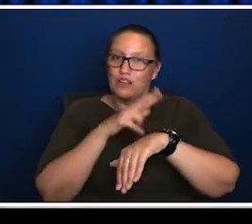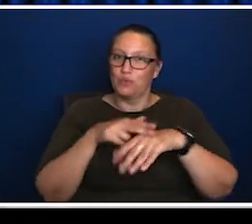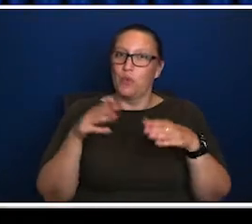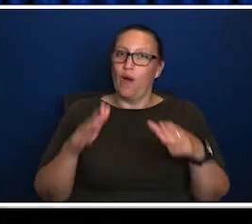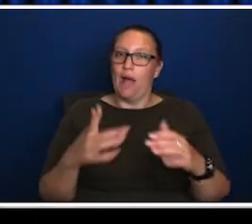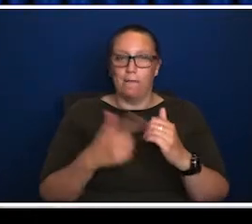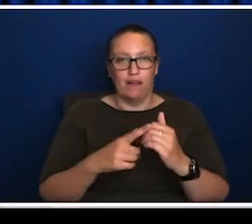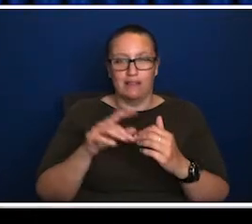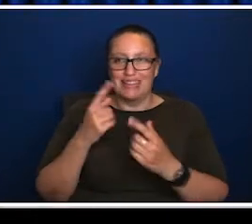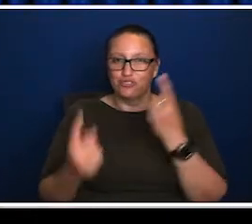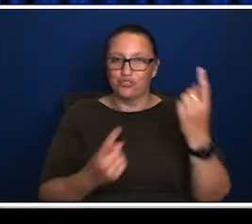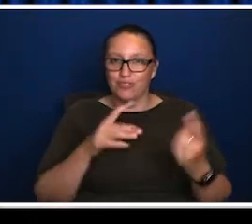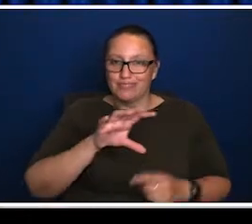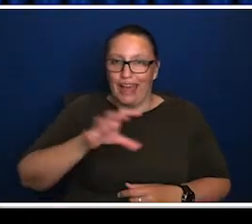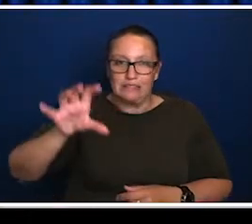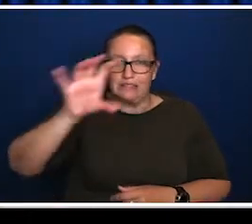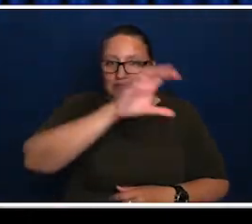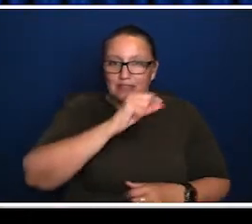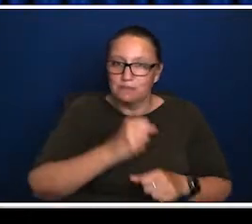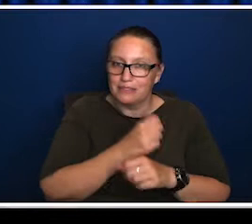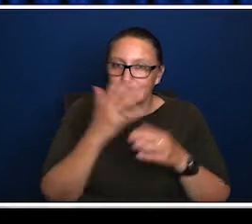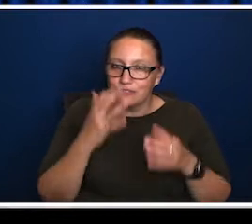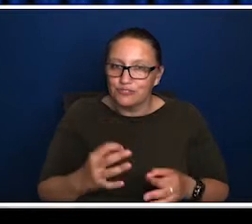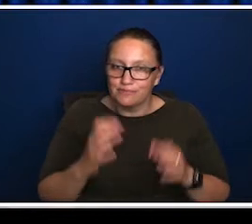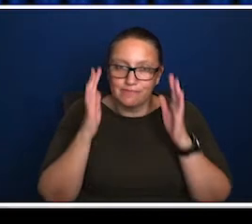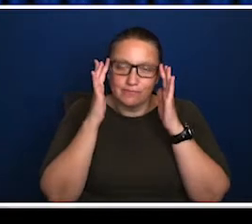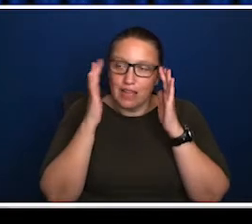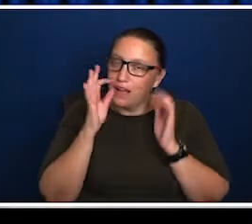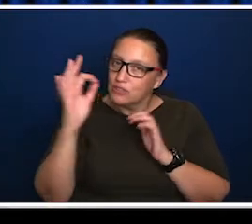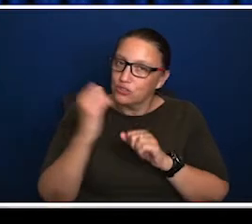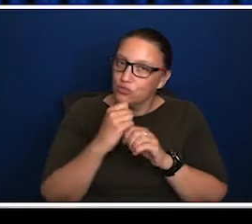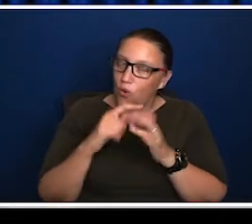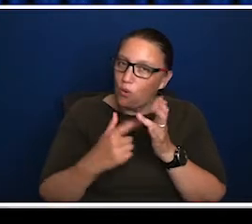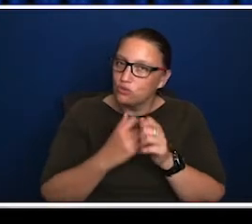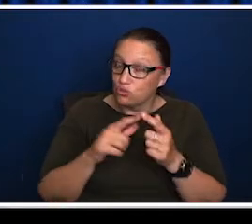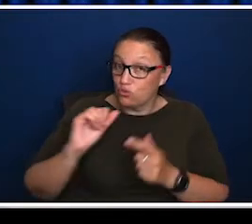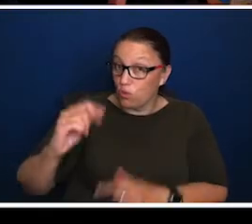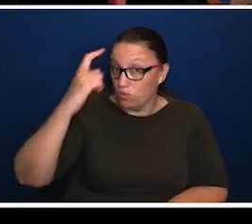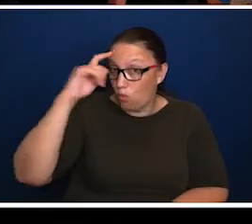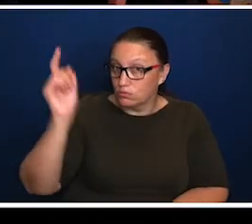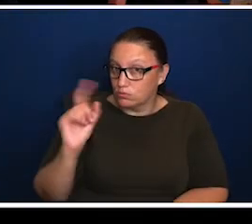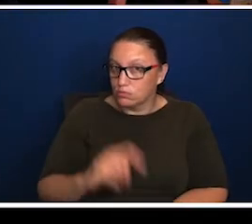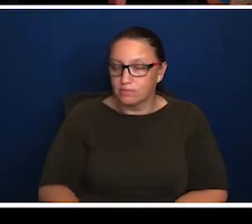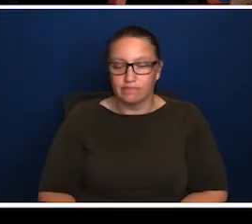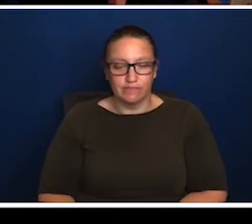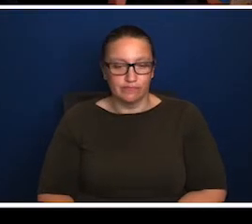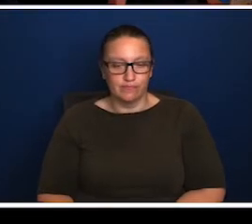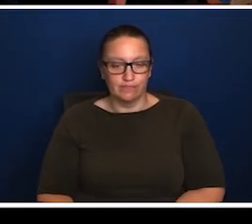to think about how you can actually push forward that that change in a national way. George, what are your thoughts on that?